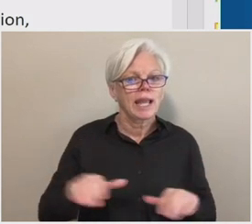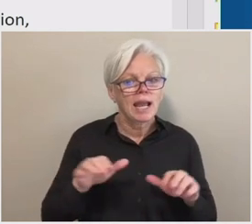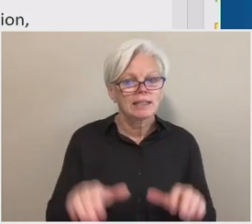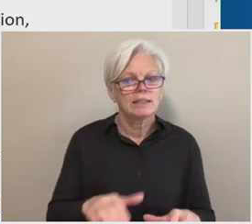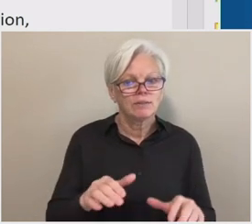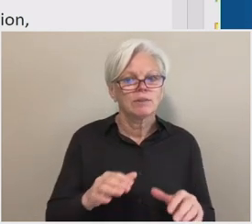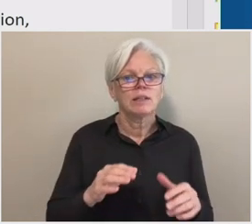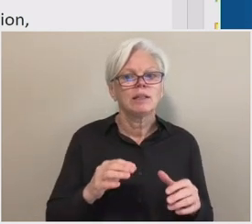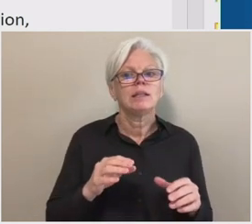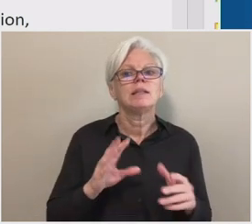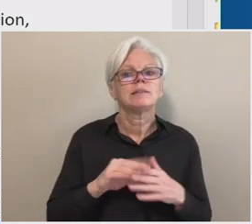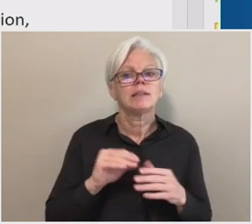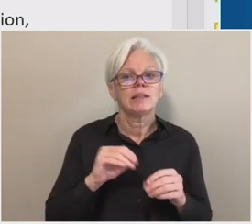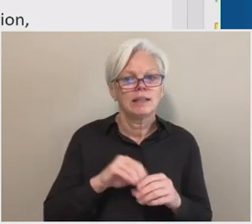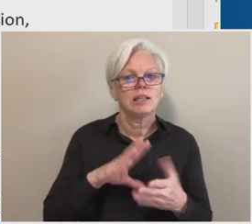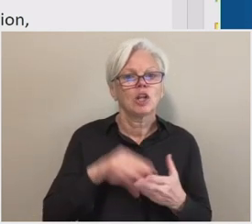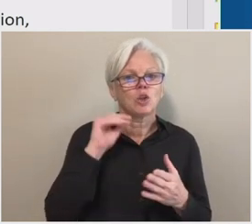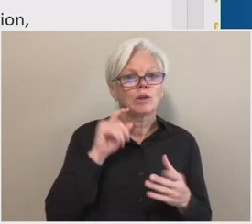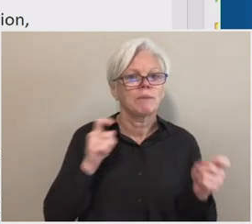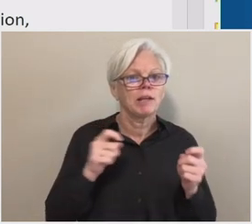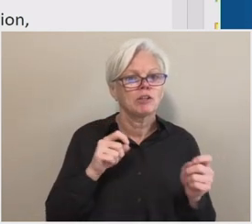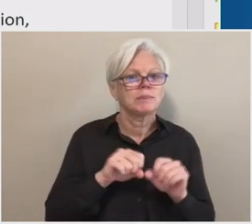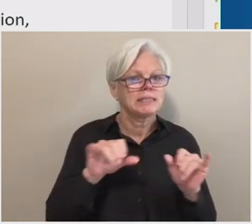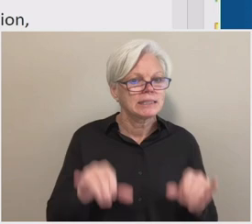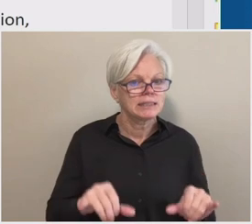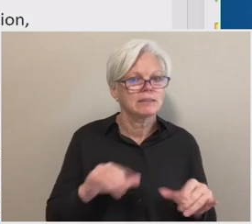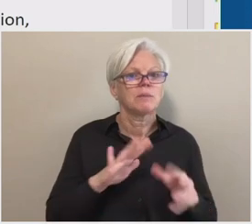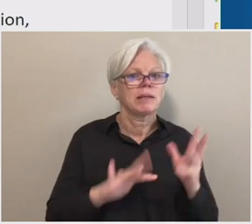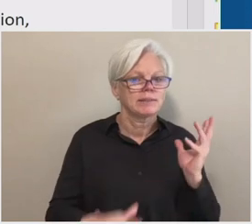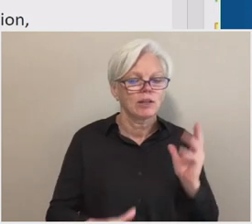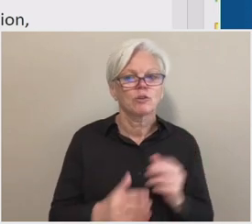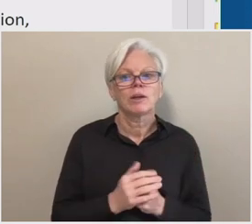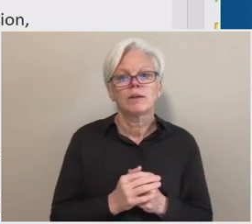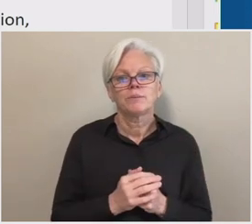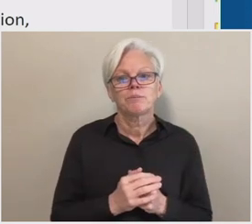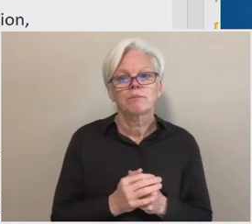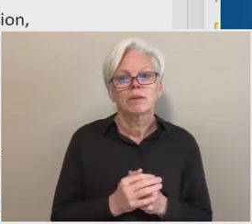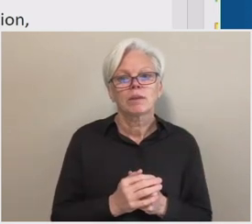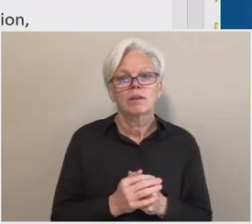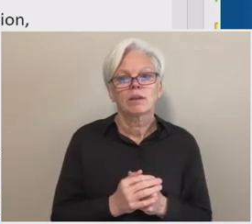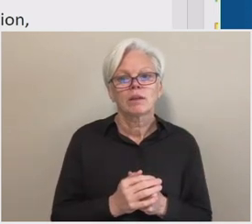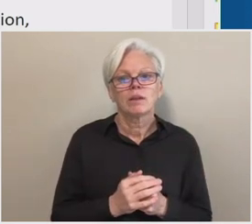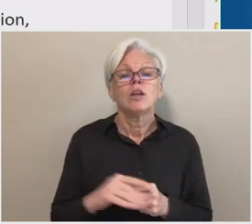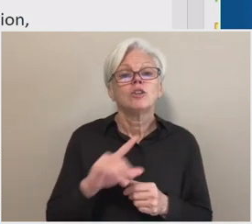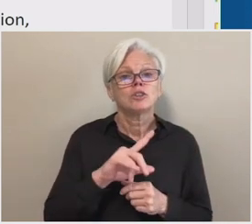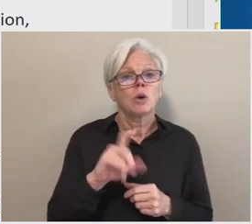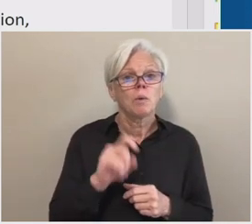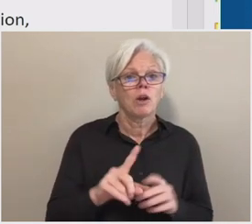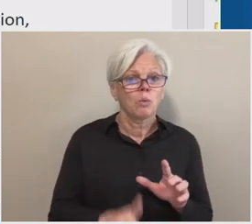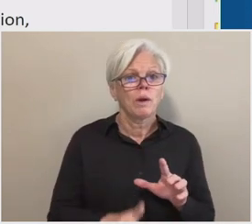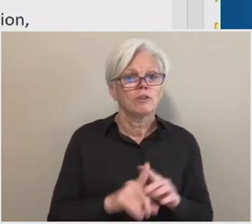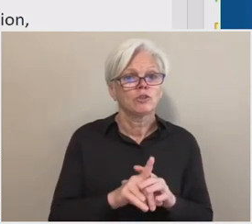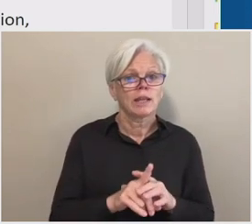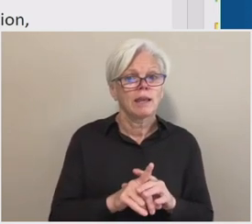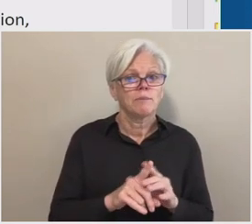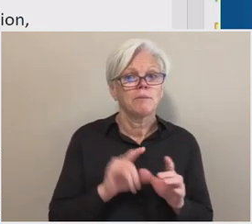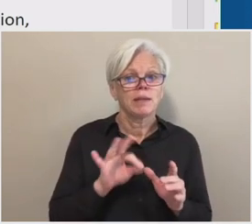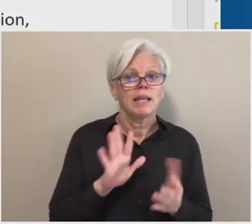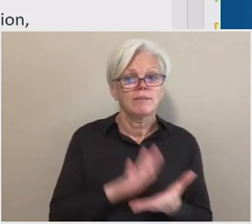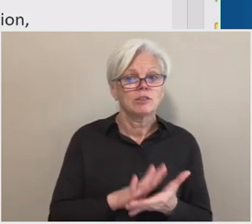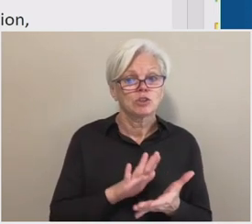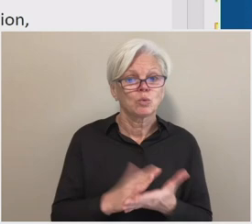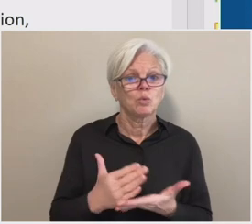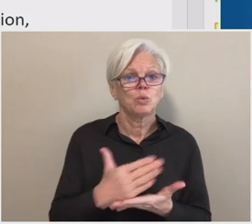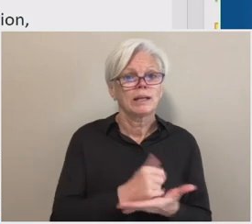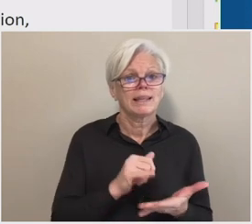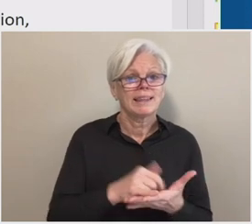in the learning management system, uh, etc. Uh, so then open question, a question has come up, uh, well, if a school is collecting that